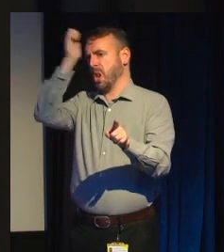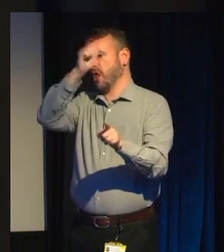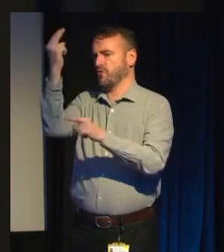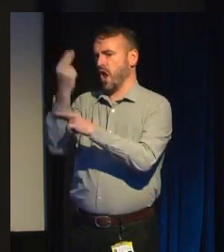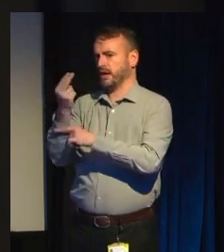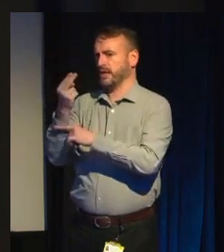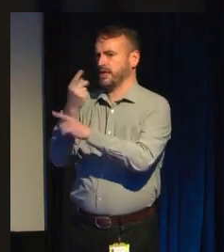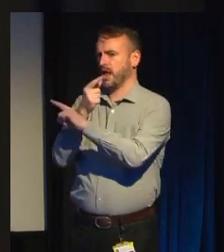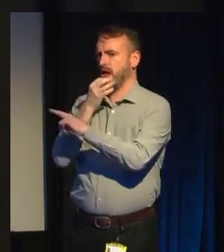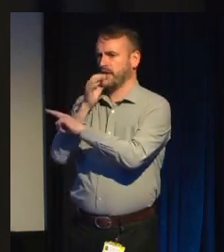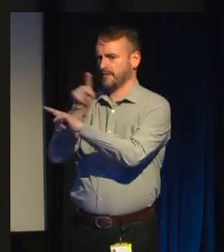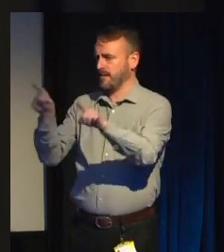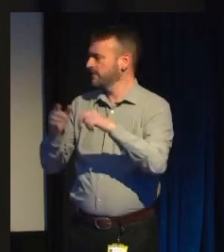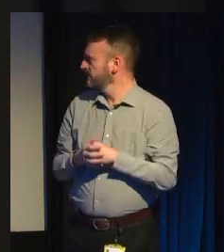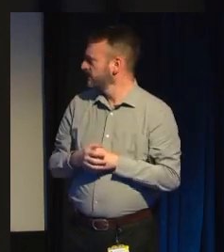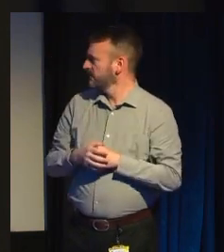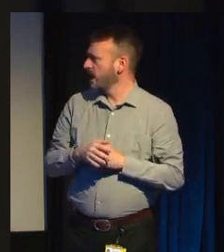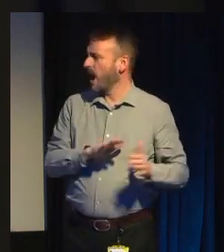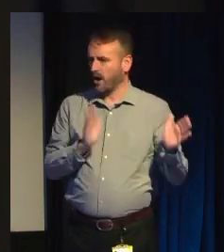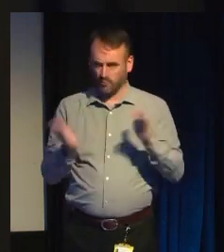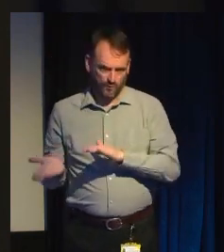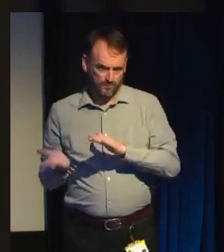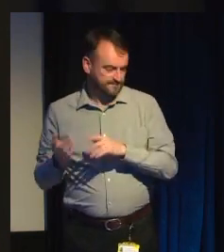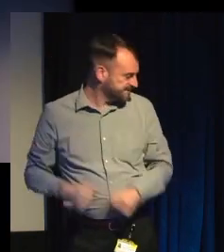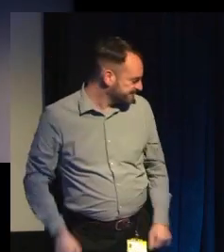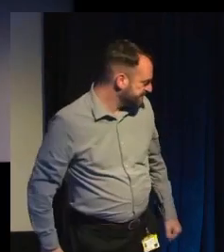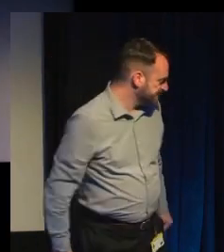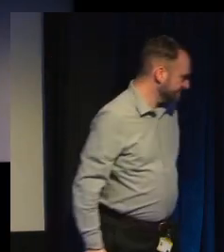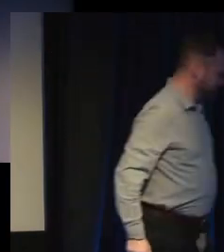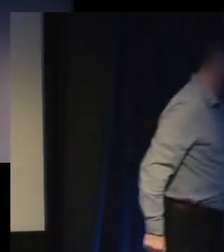move on because I don't get it myself. So, number four.